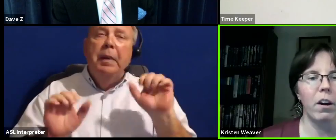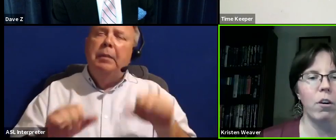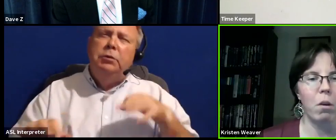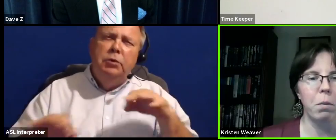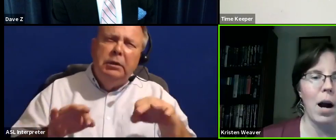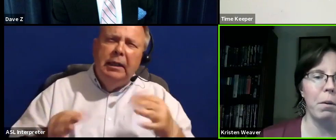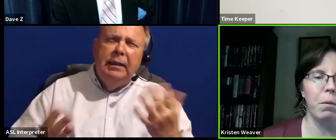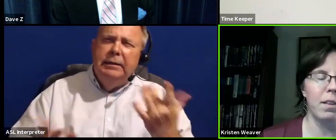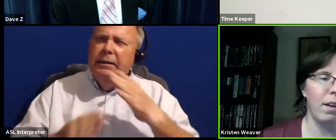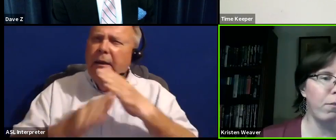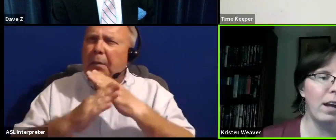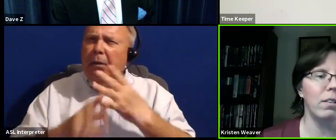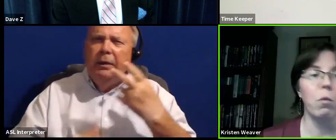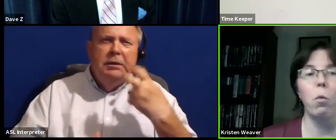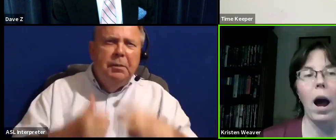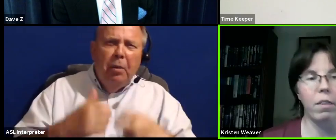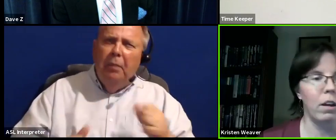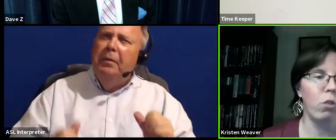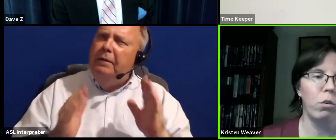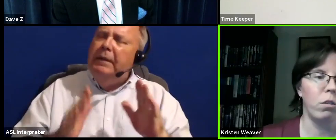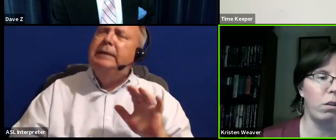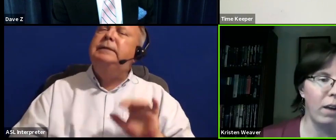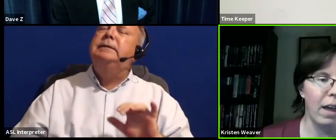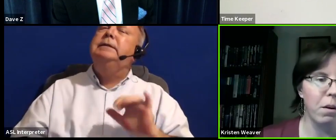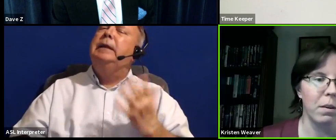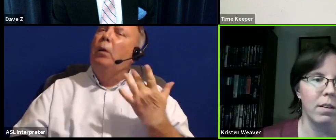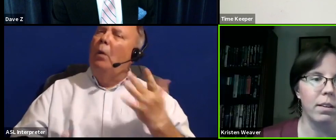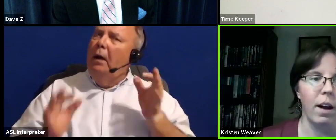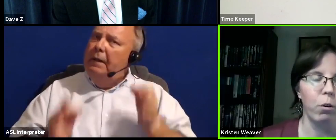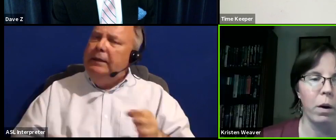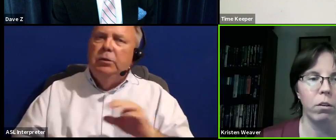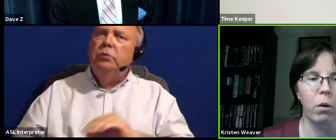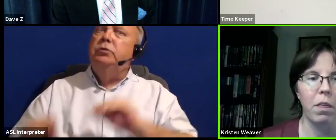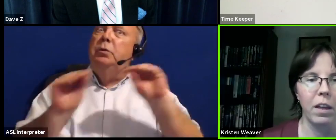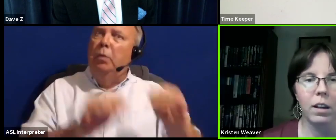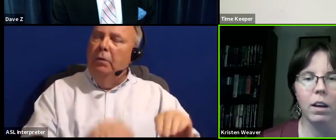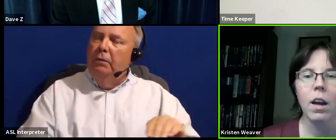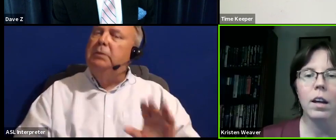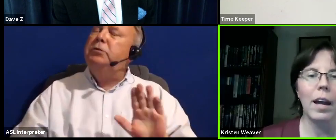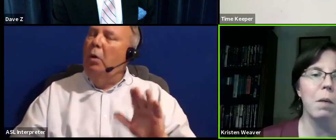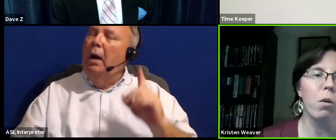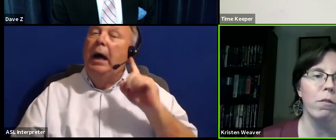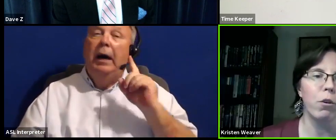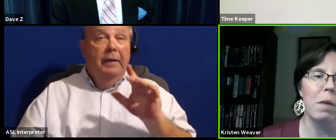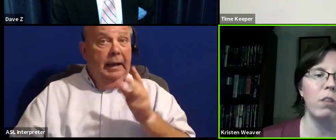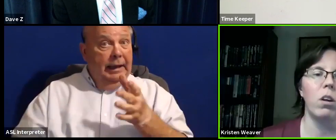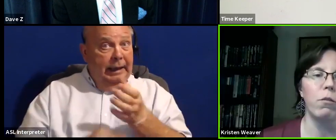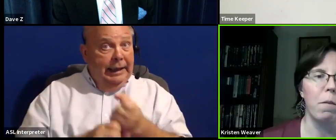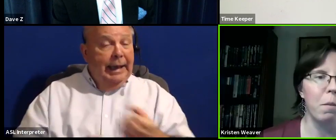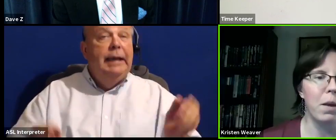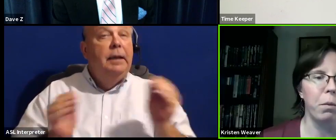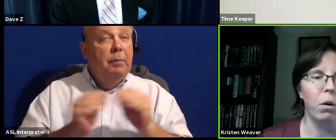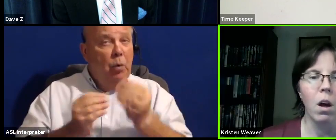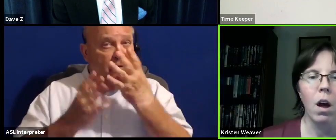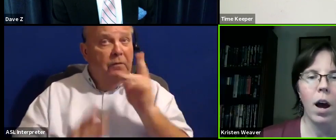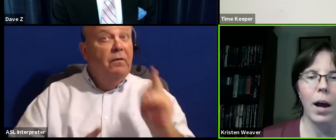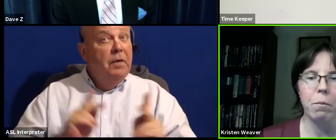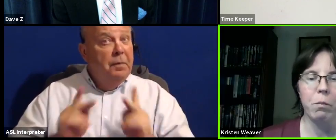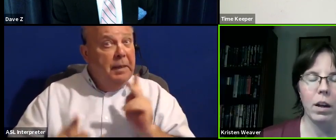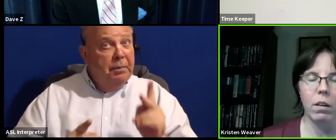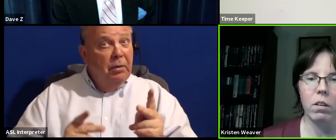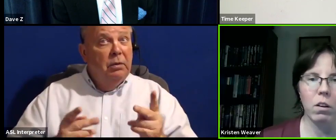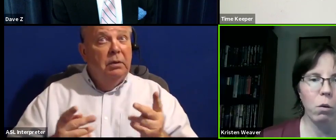about the barriers and problems they faced and why they chose to locate their business elsewhere. So I think getting more information from the people